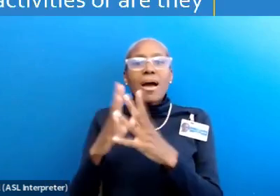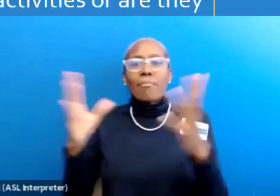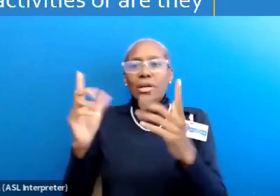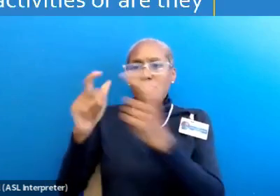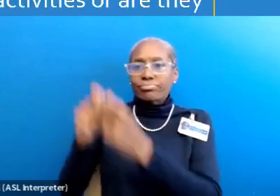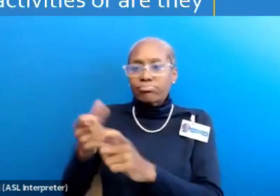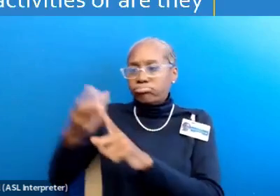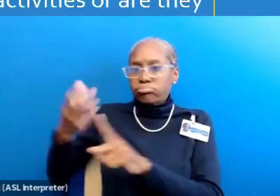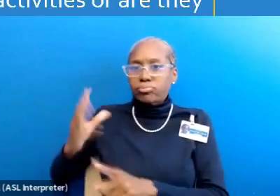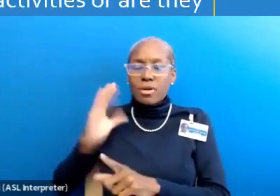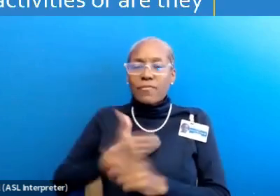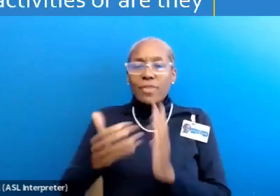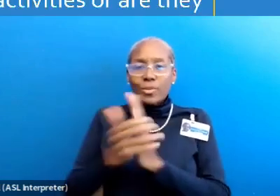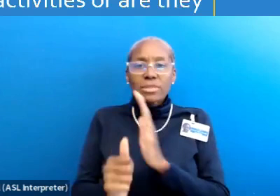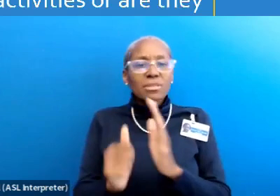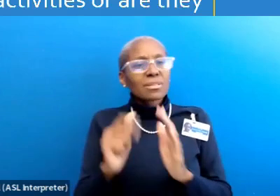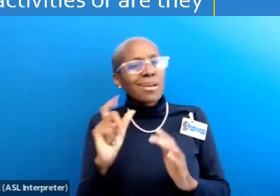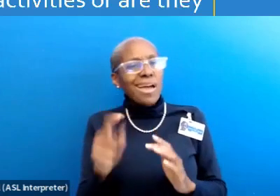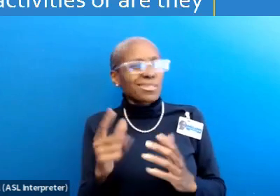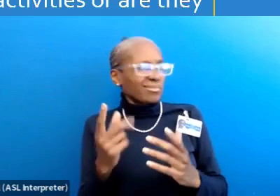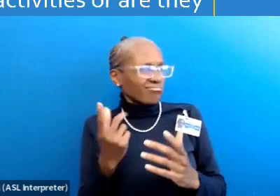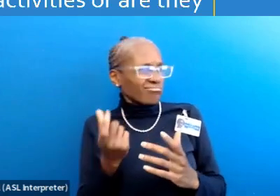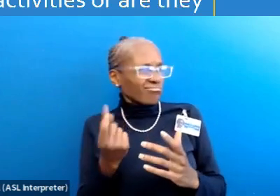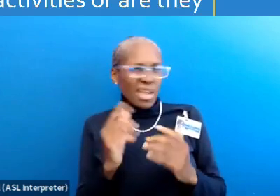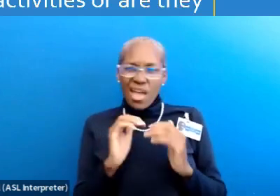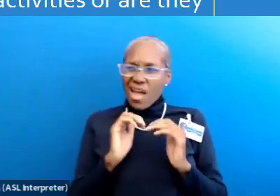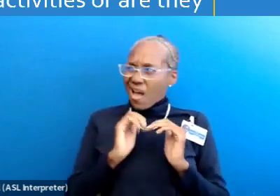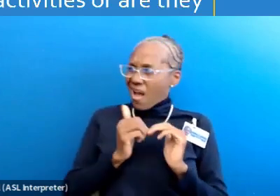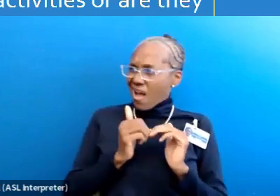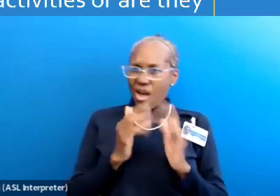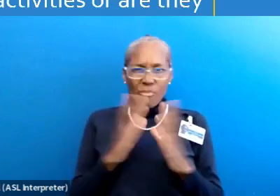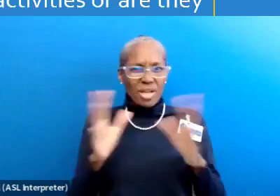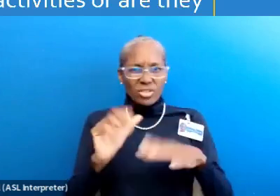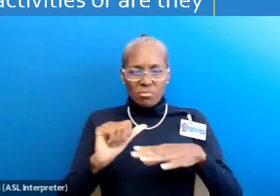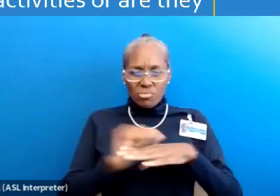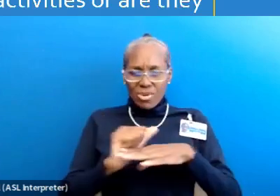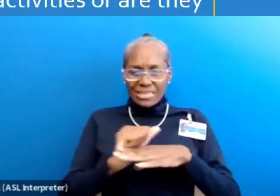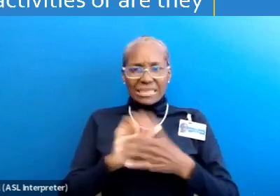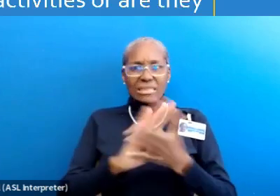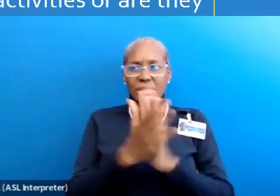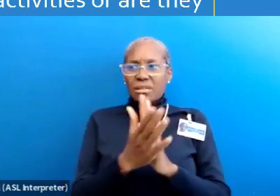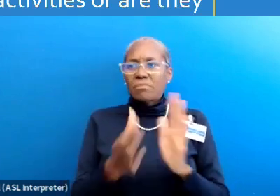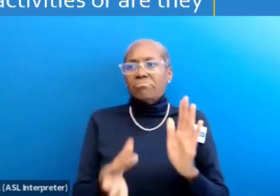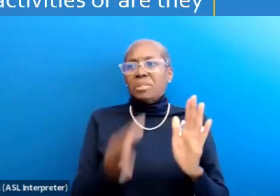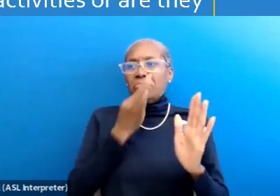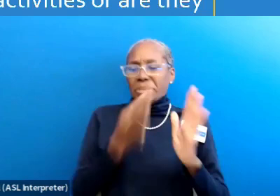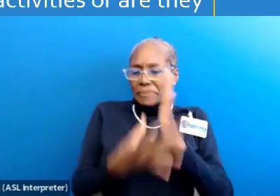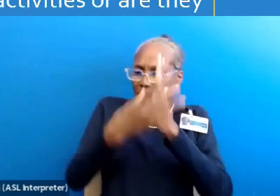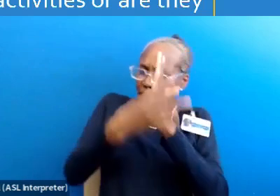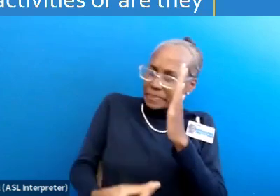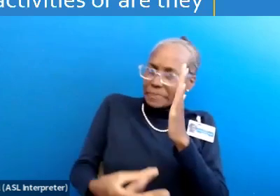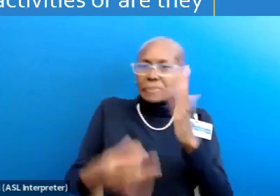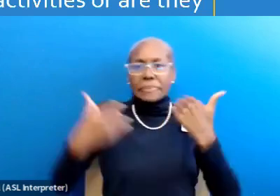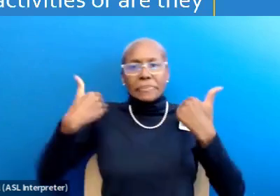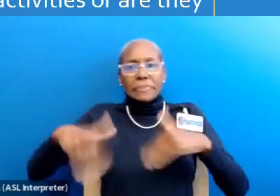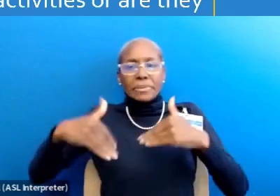So, you might ask, how much practice does it take to reach mastery in any skill? Well, studies of human performance